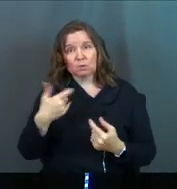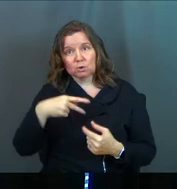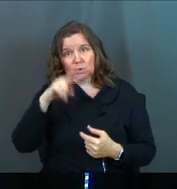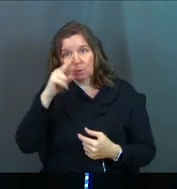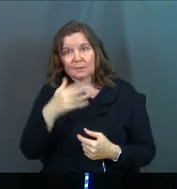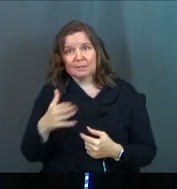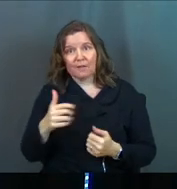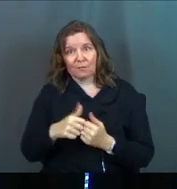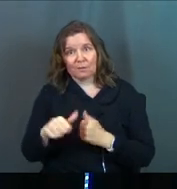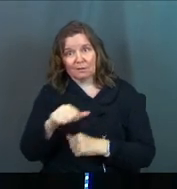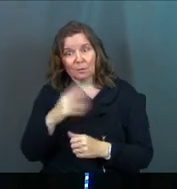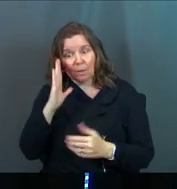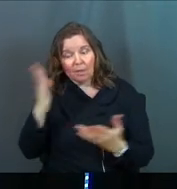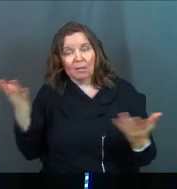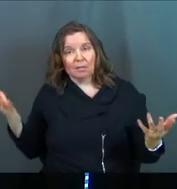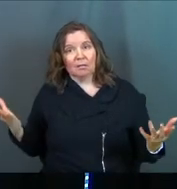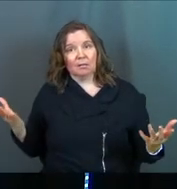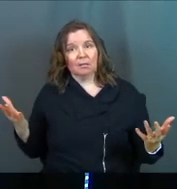stupid stuff.